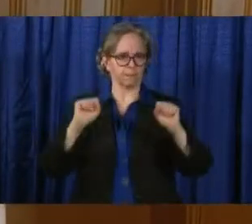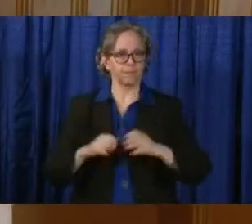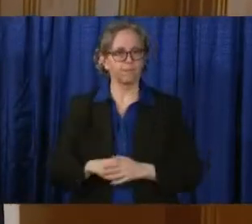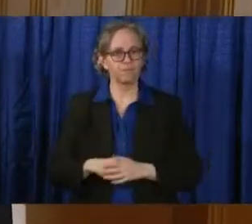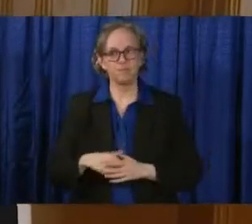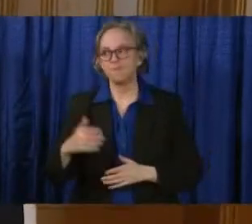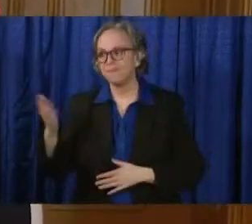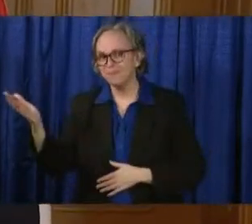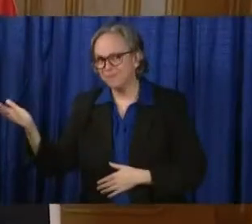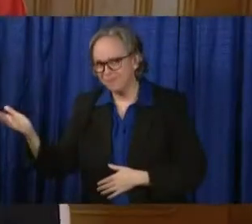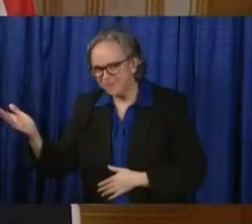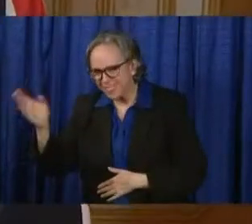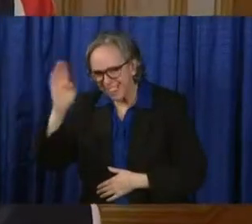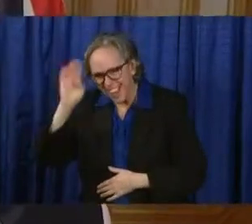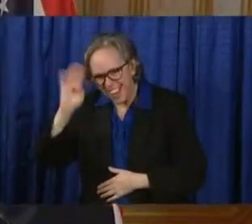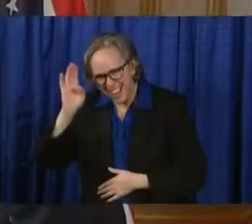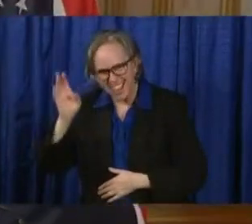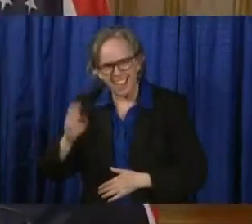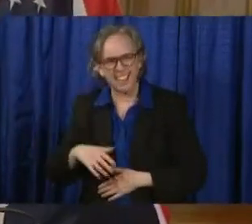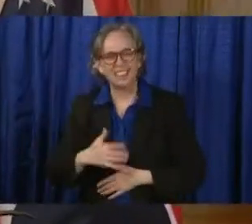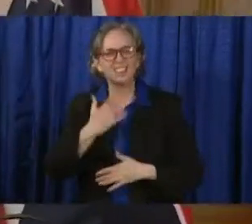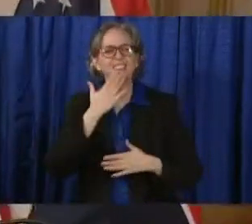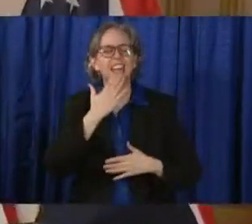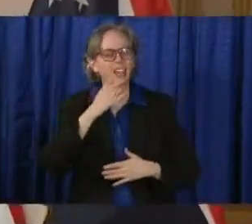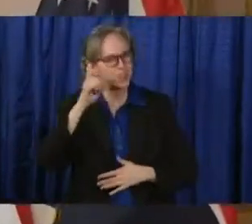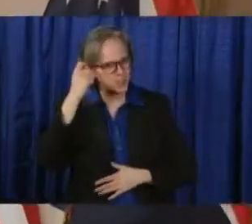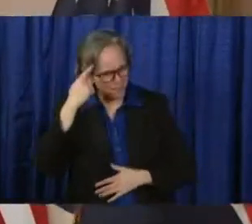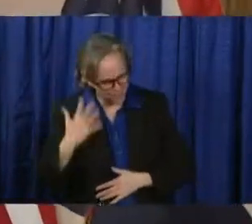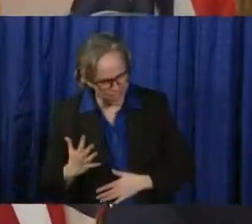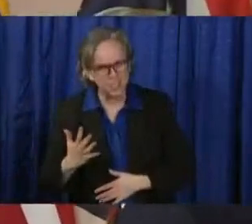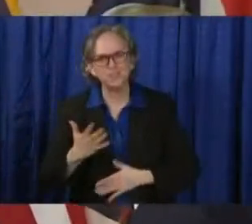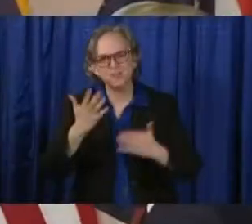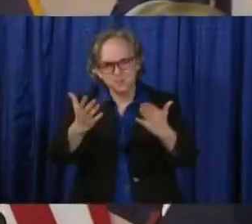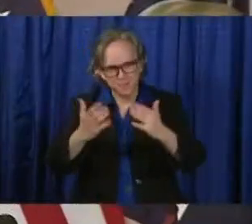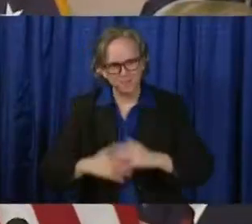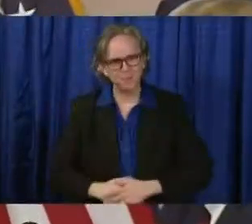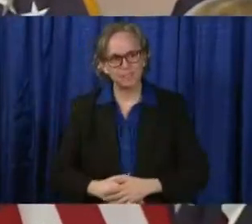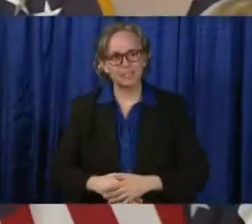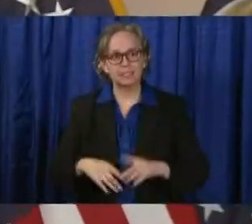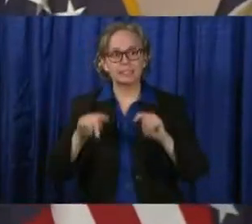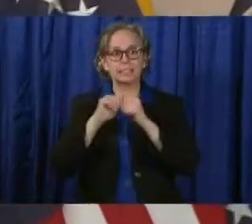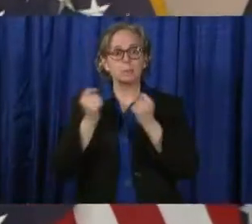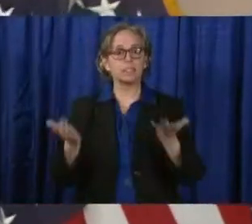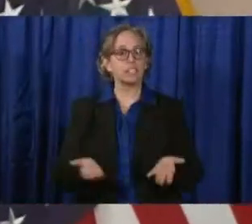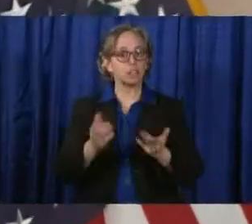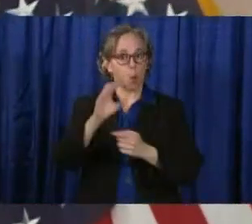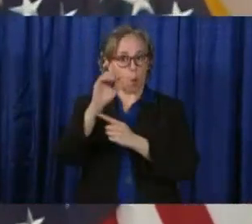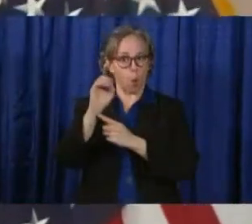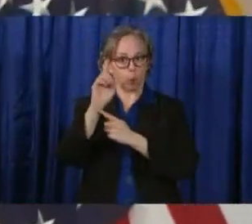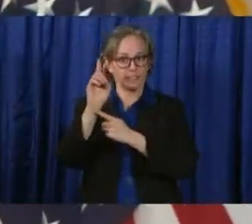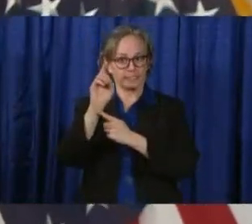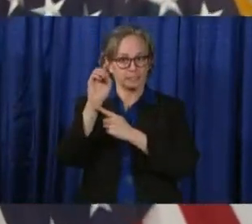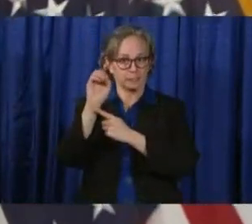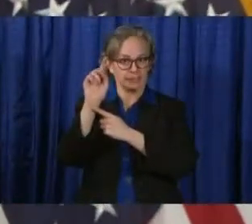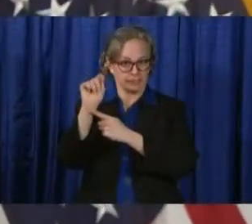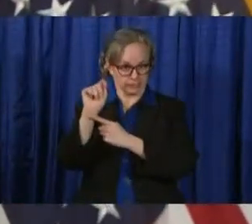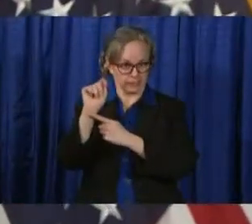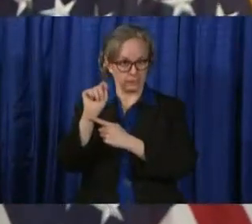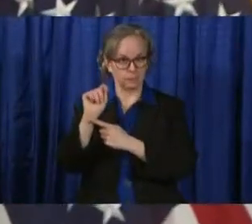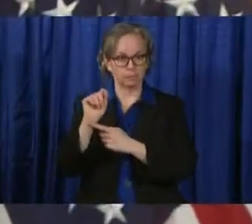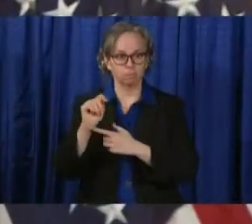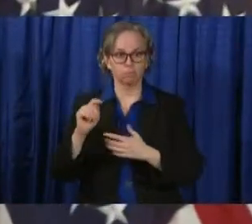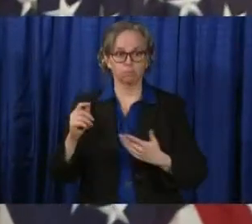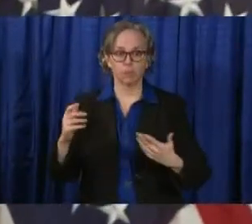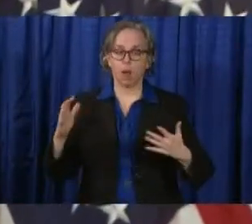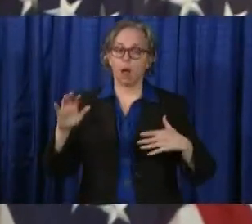are. Thank you, Governor. The team here at ODOT and all Ohioans appreciate your strong and steady leadership